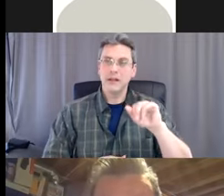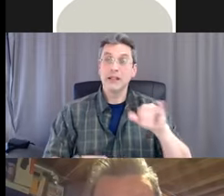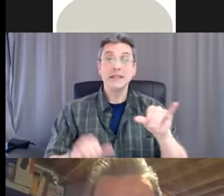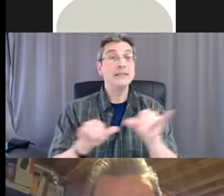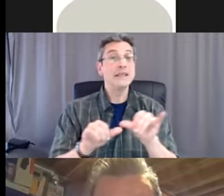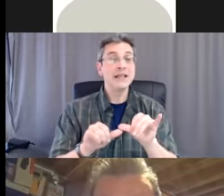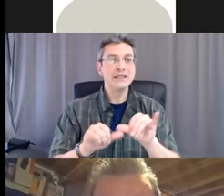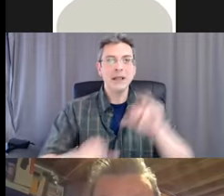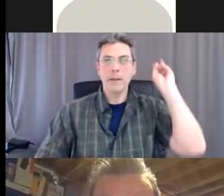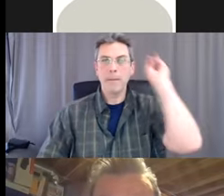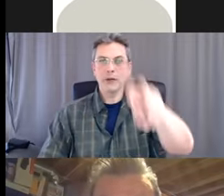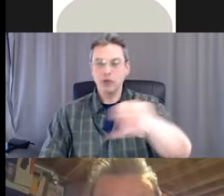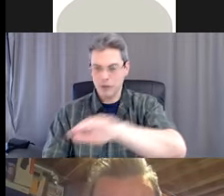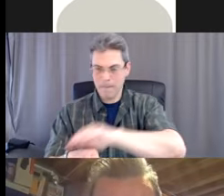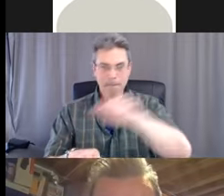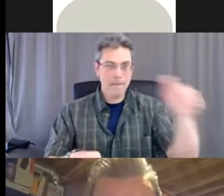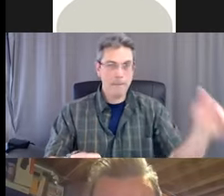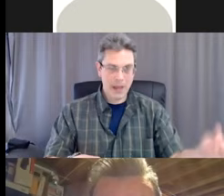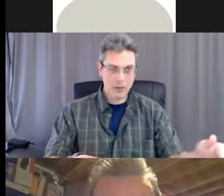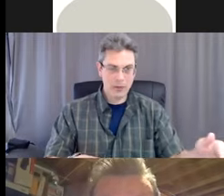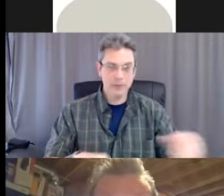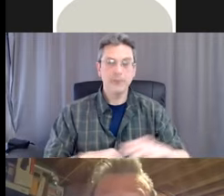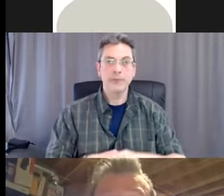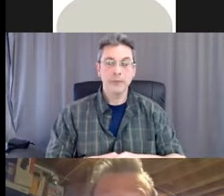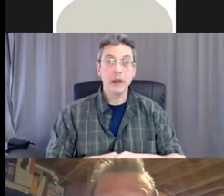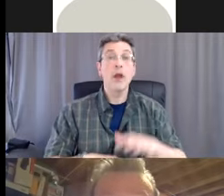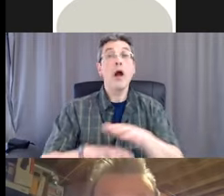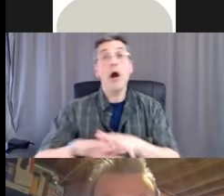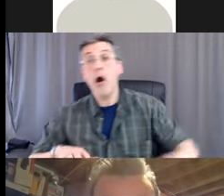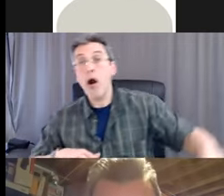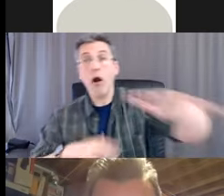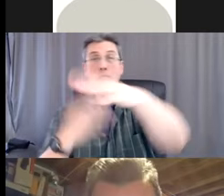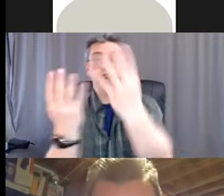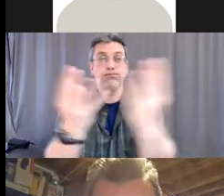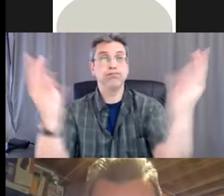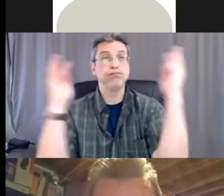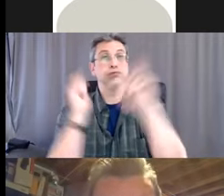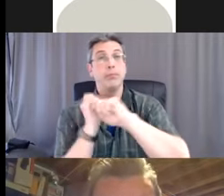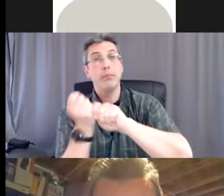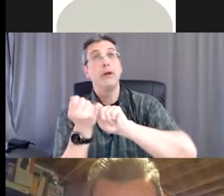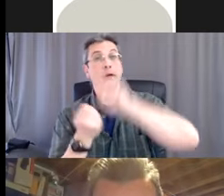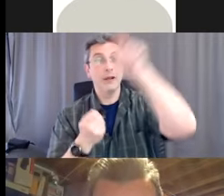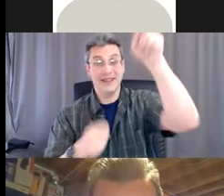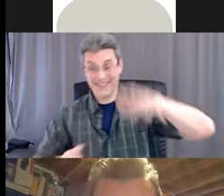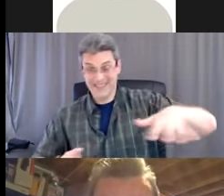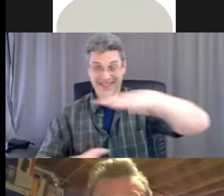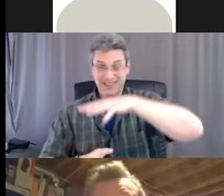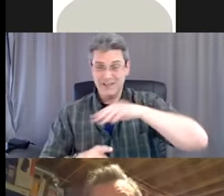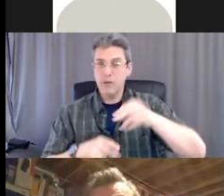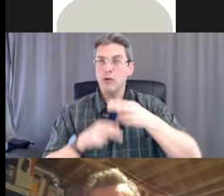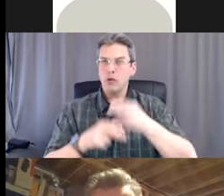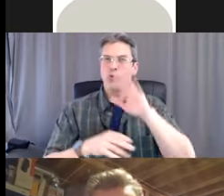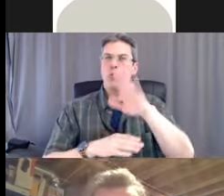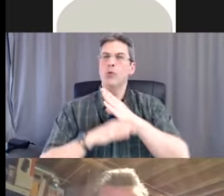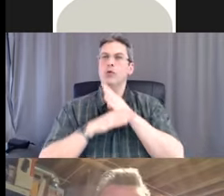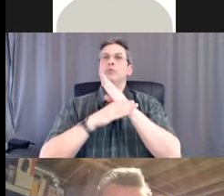baseball field would be your own immune system. So if you have a strong immune system and you look after yourself, we try